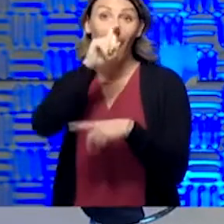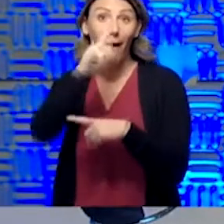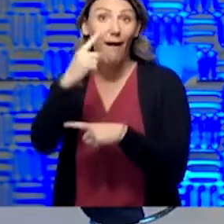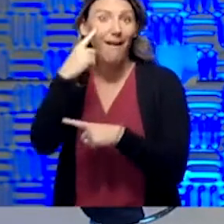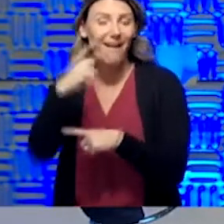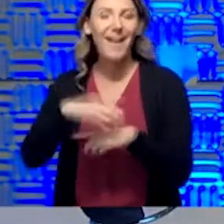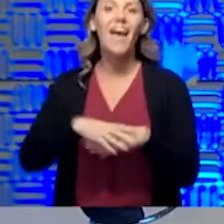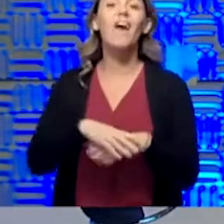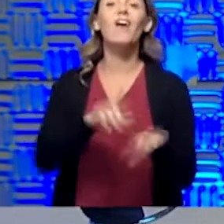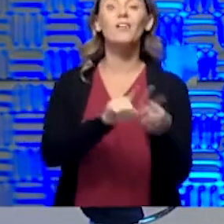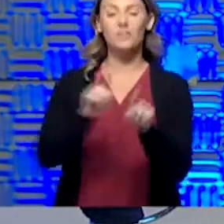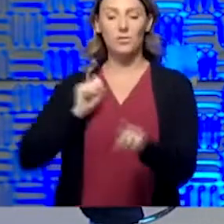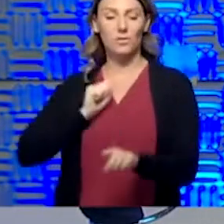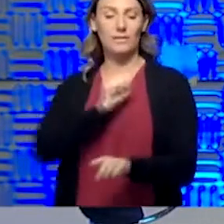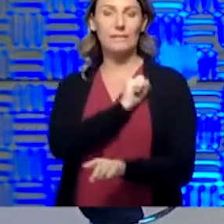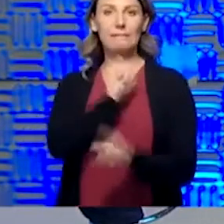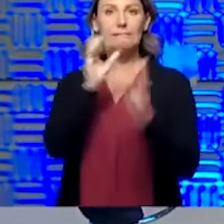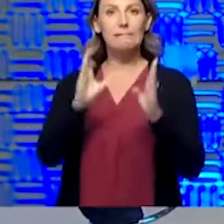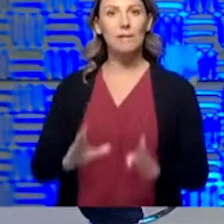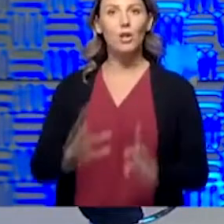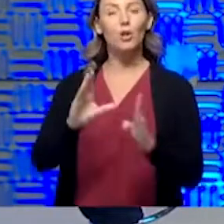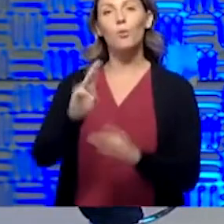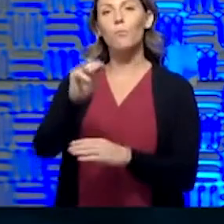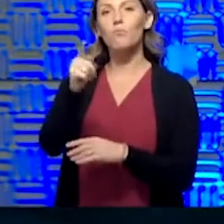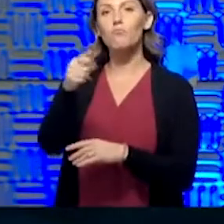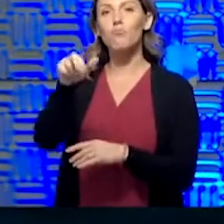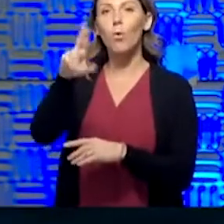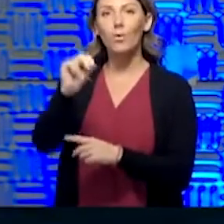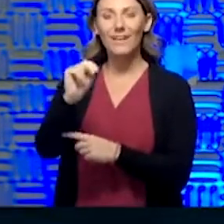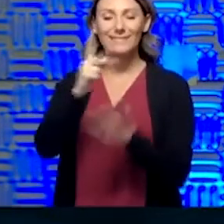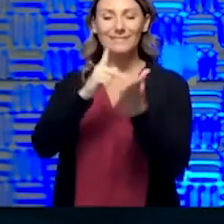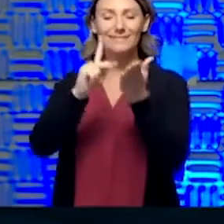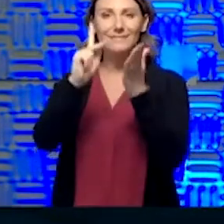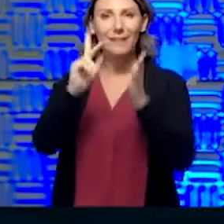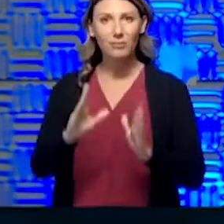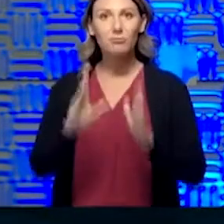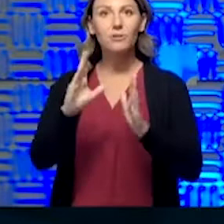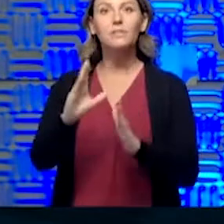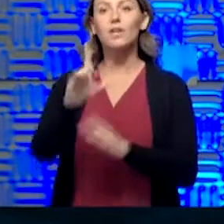Senator Jerry Moran and the Secretary of KDHE, Lee Norman.